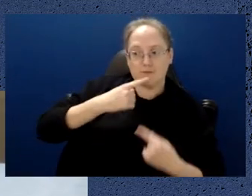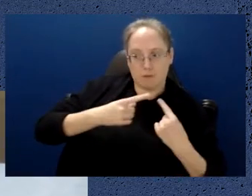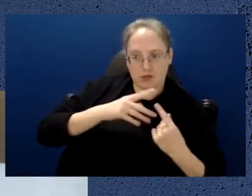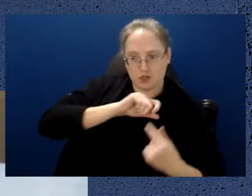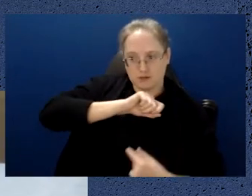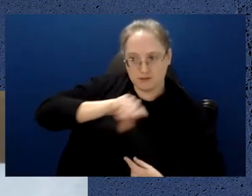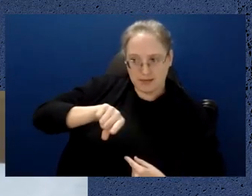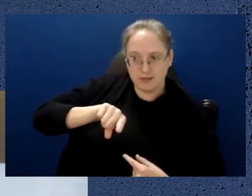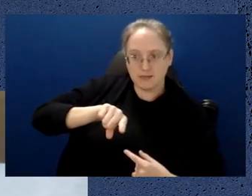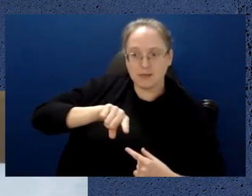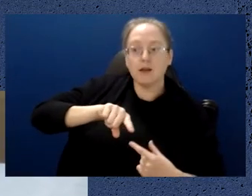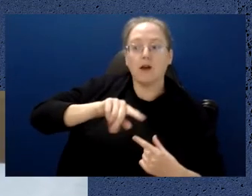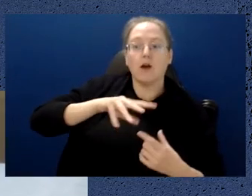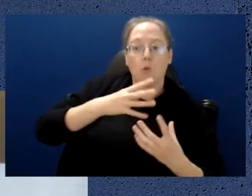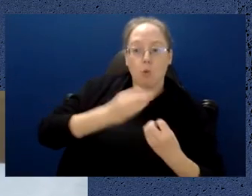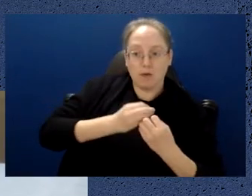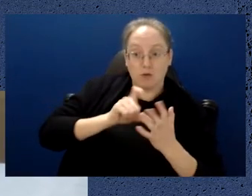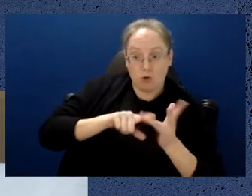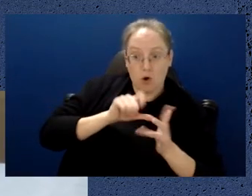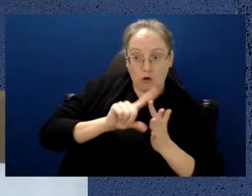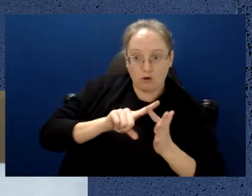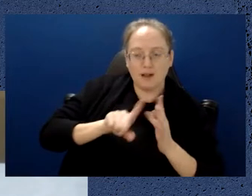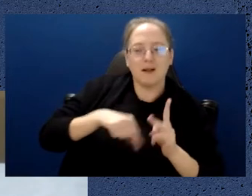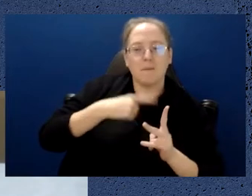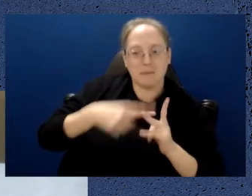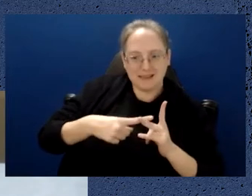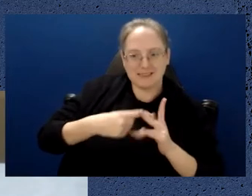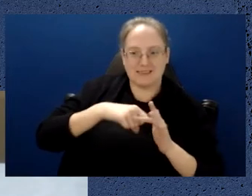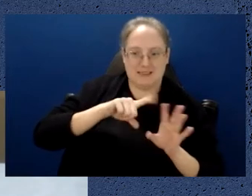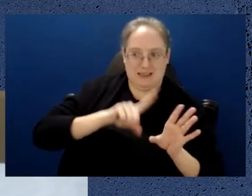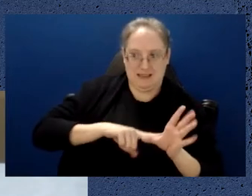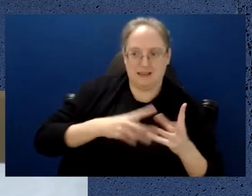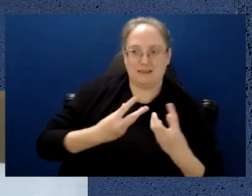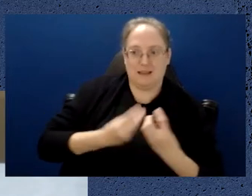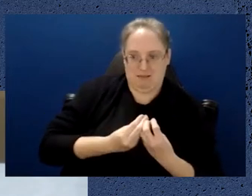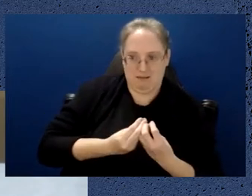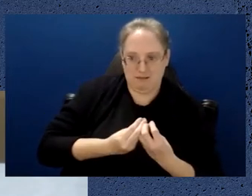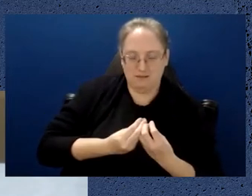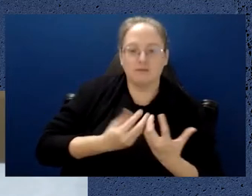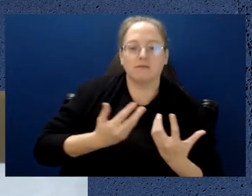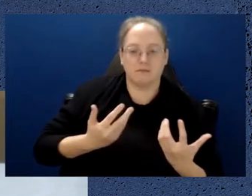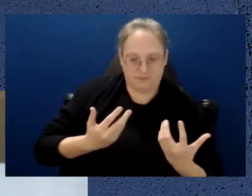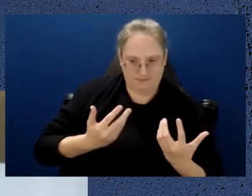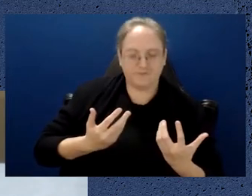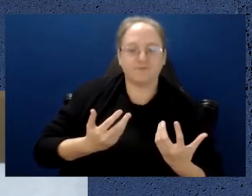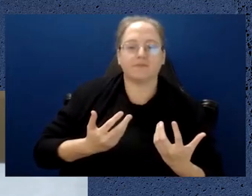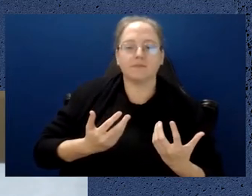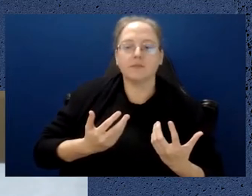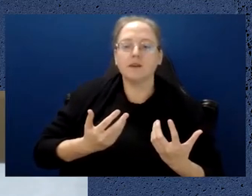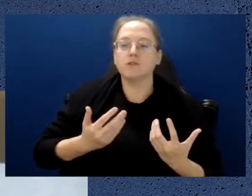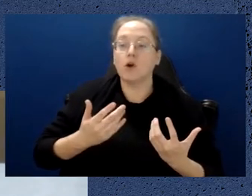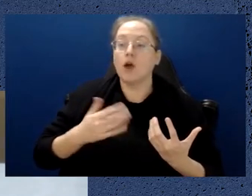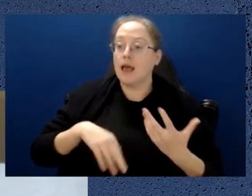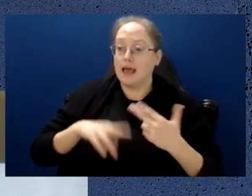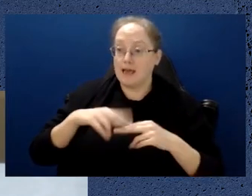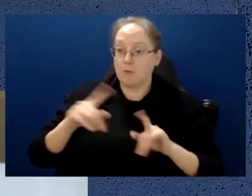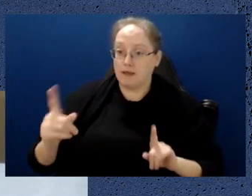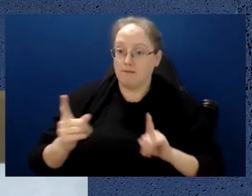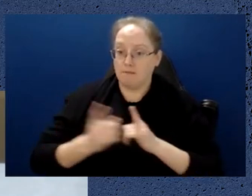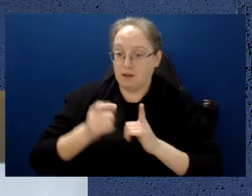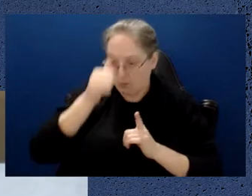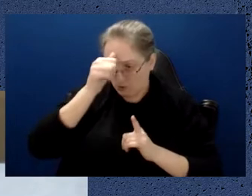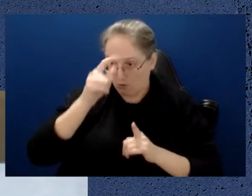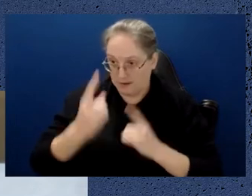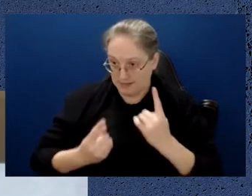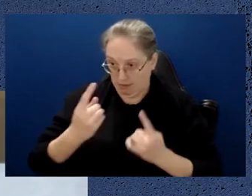transmit those keys securely. Once you've all come together once, then you go your separate ways and you